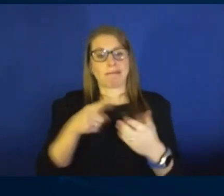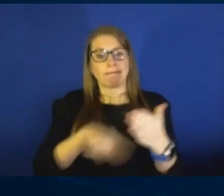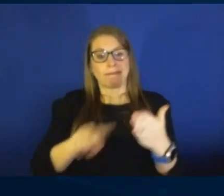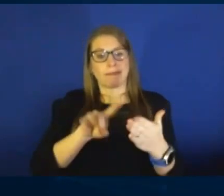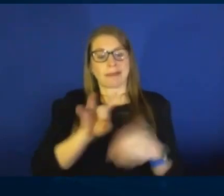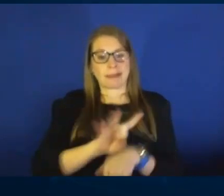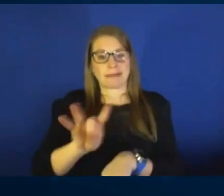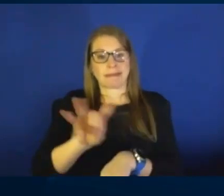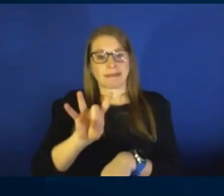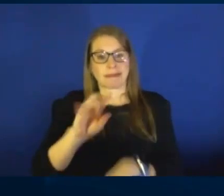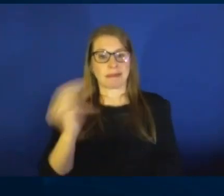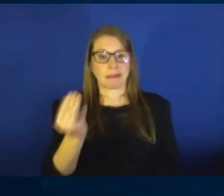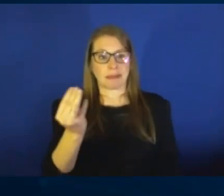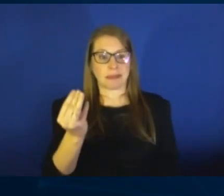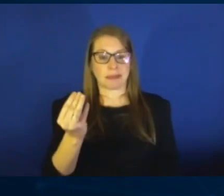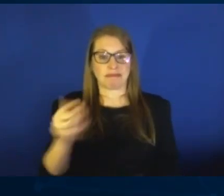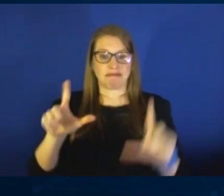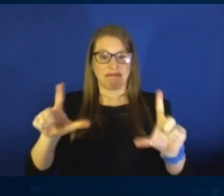media channels.